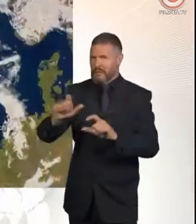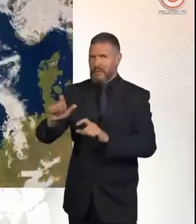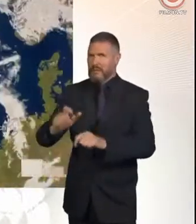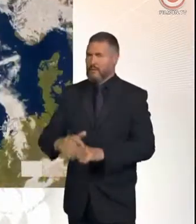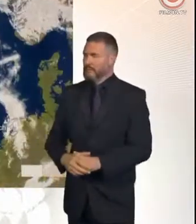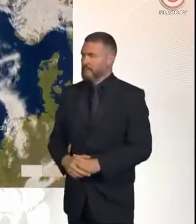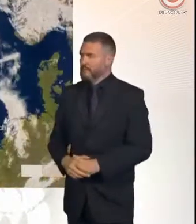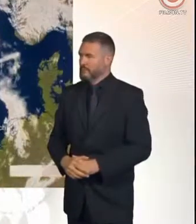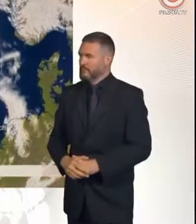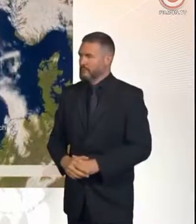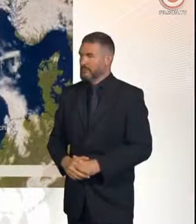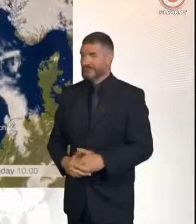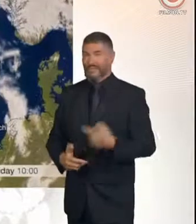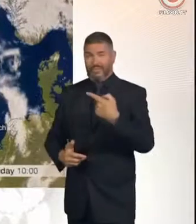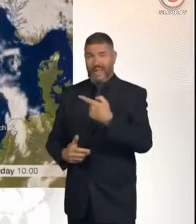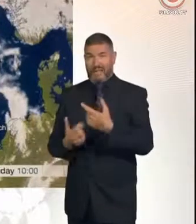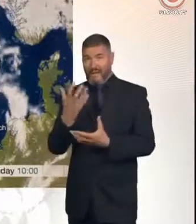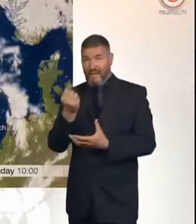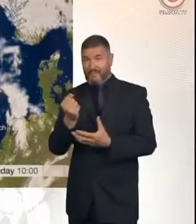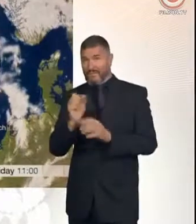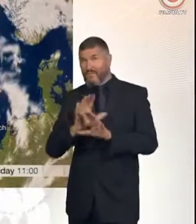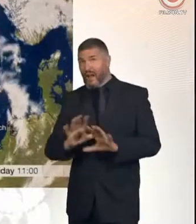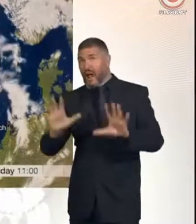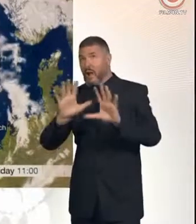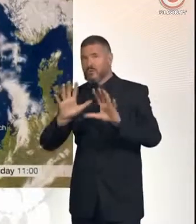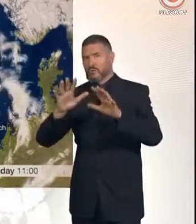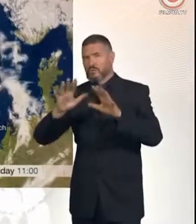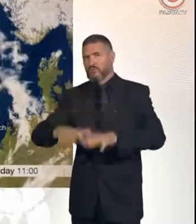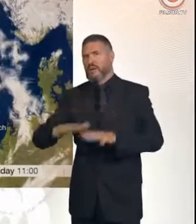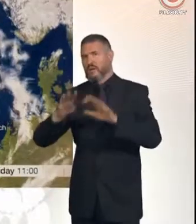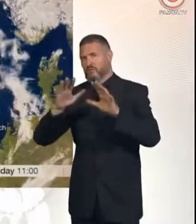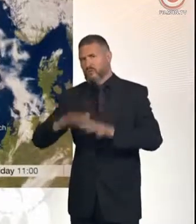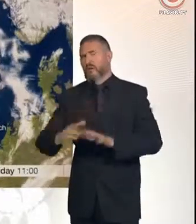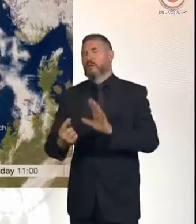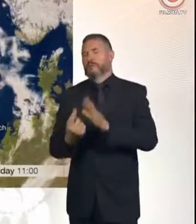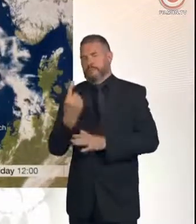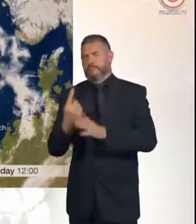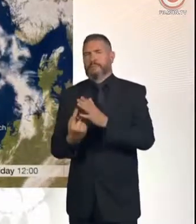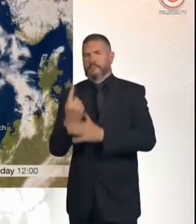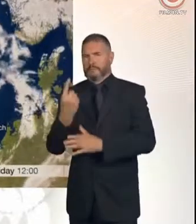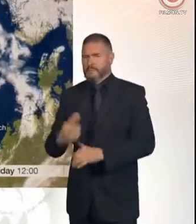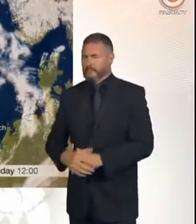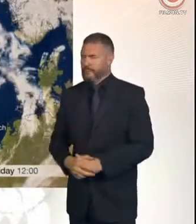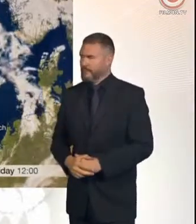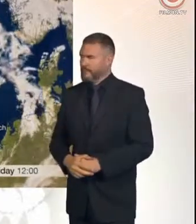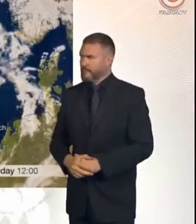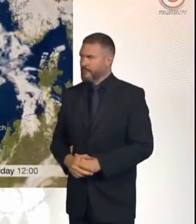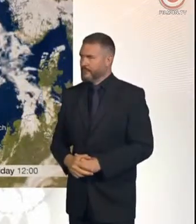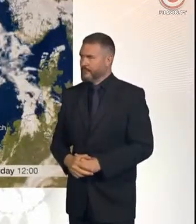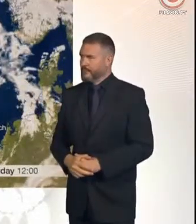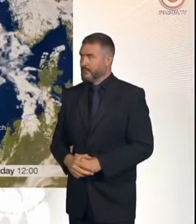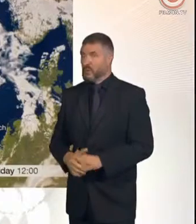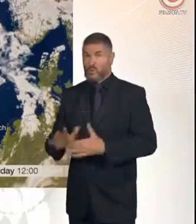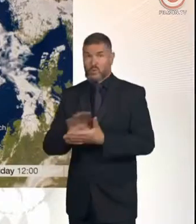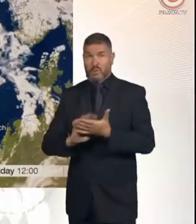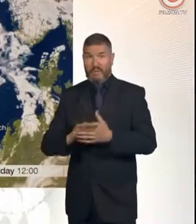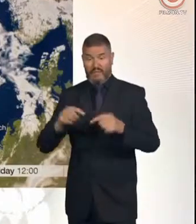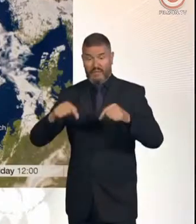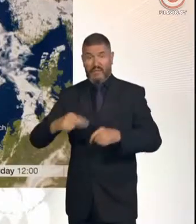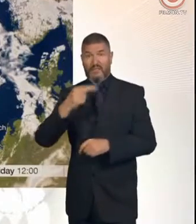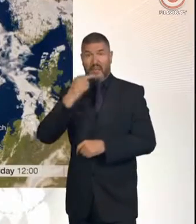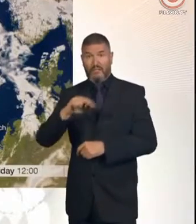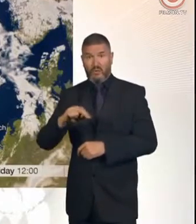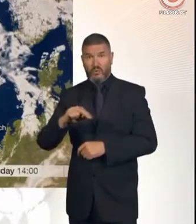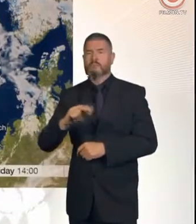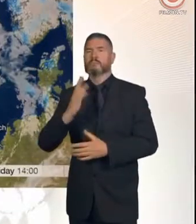Catherine wheel, a series of weather fronts that continue to bring in some showery outbreaks of rain across the country. So for the rest of the afternoon, there's still quite a lot of